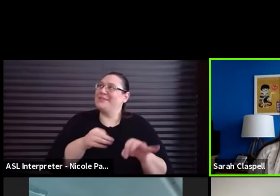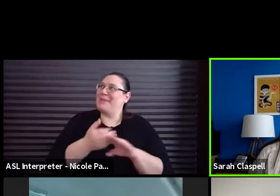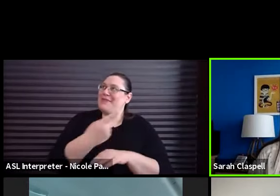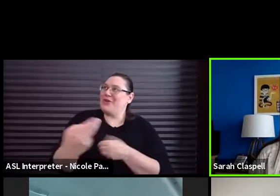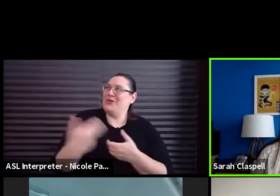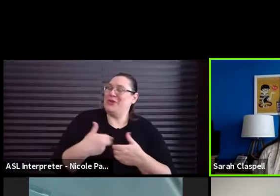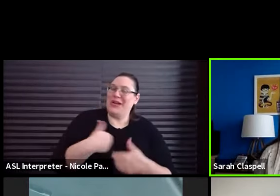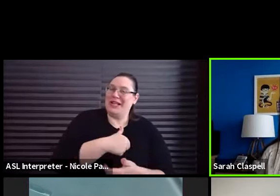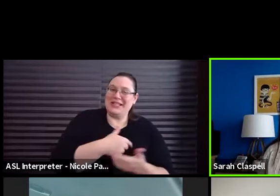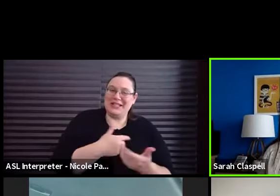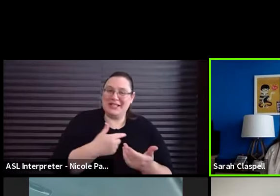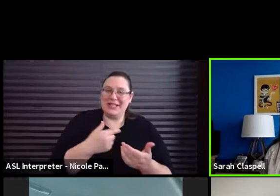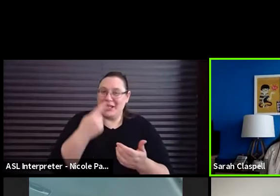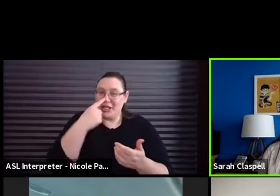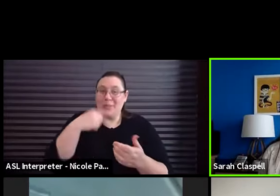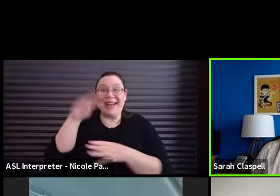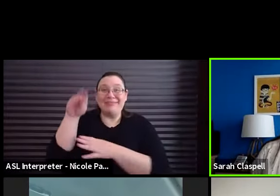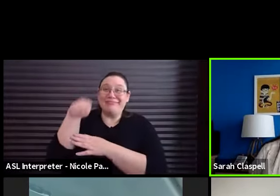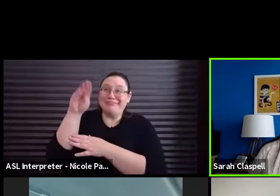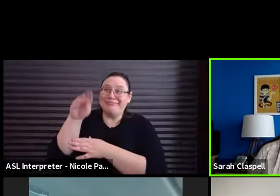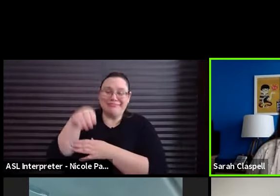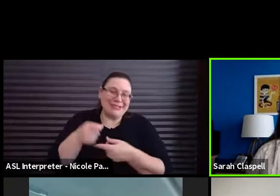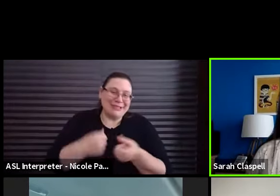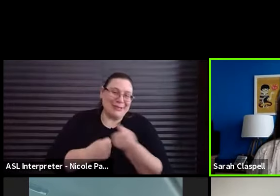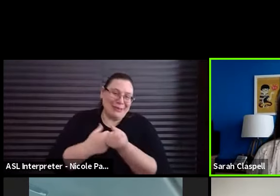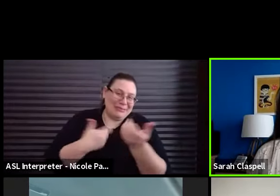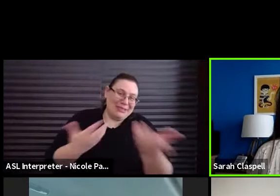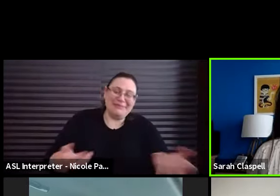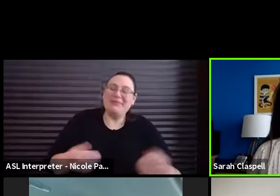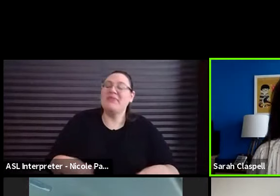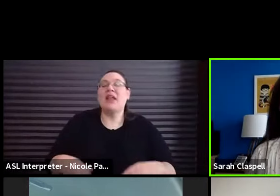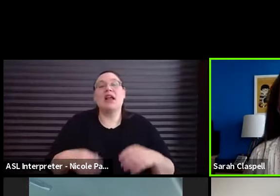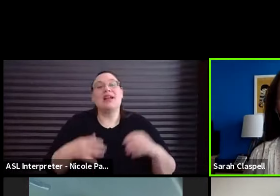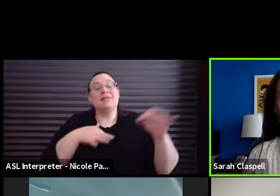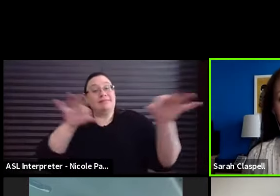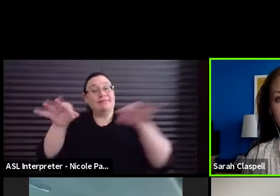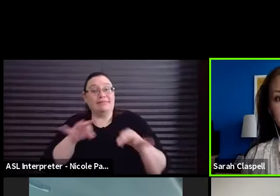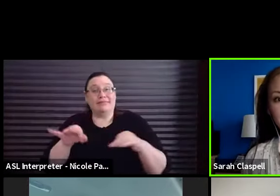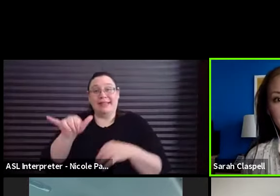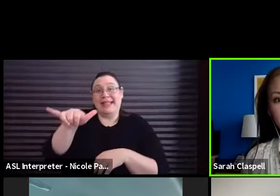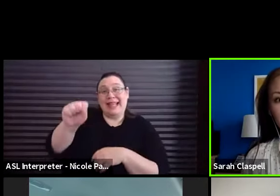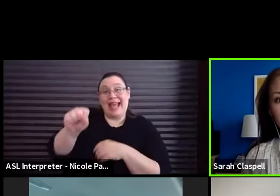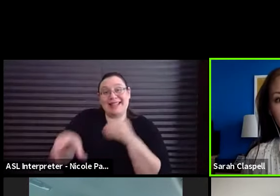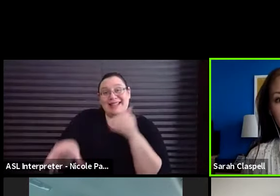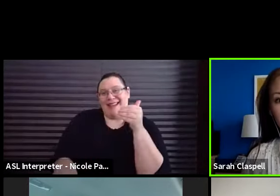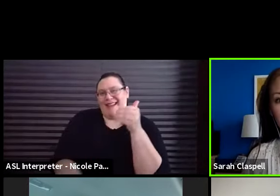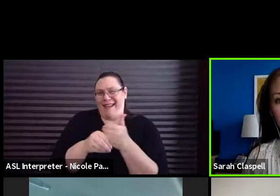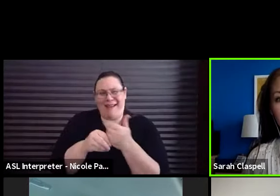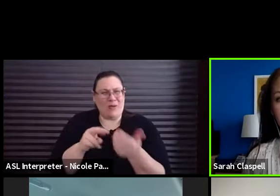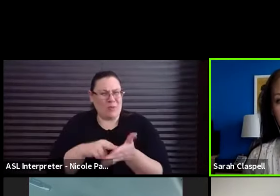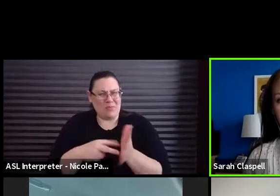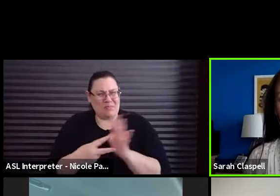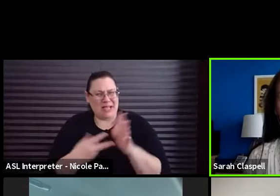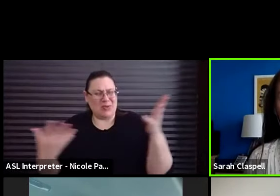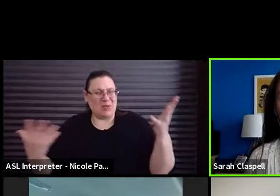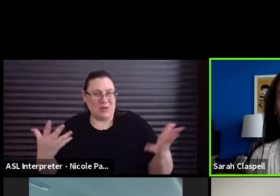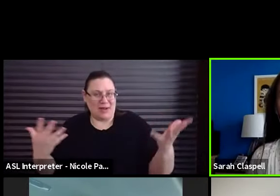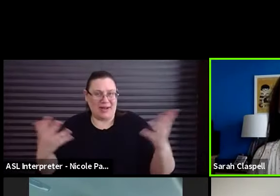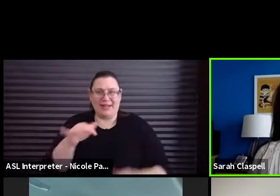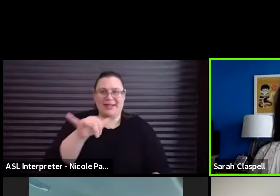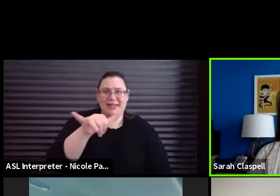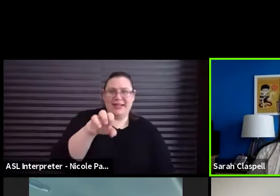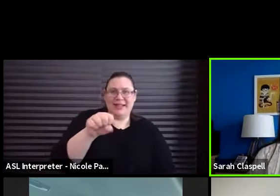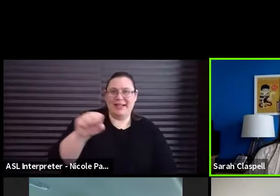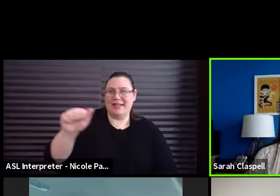but you guys can nod along with me and support me. I kind of just want to describe what yes and is. Thanks for the